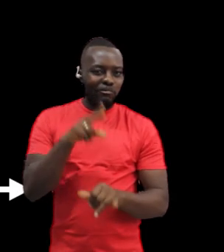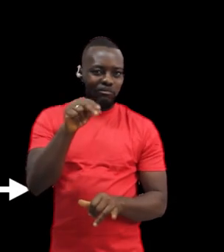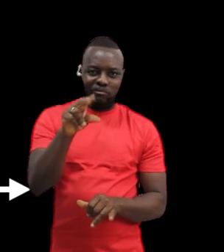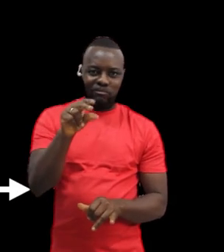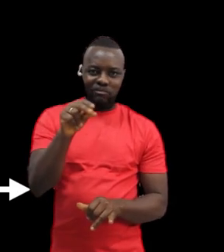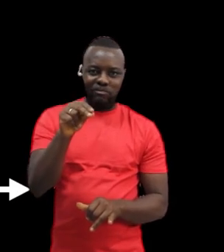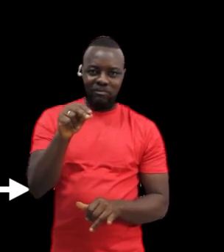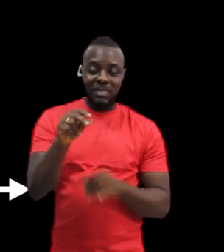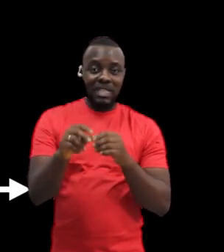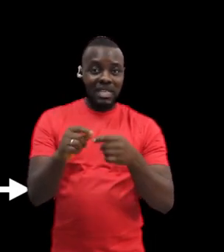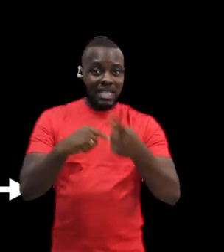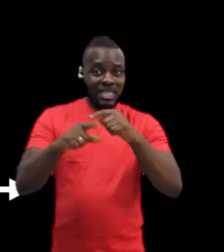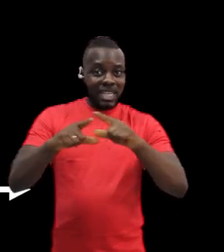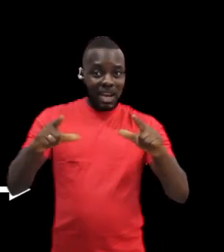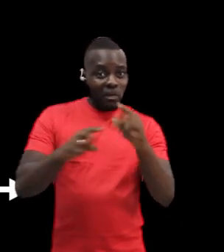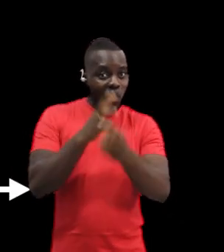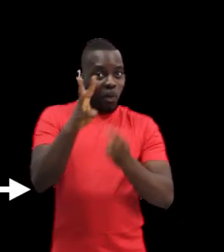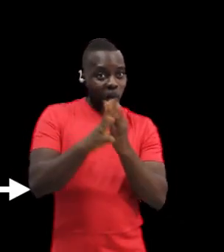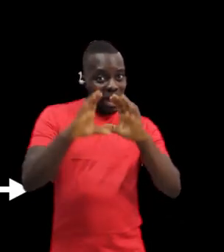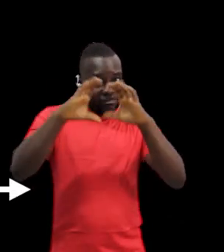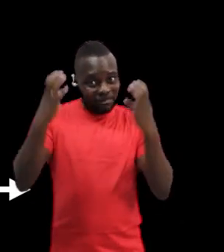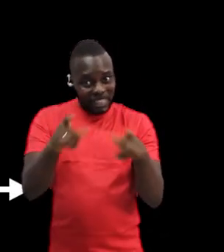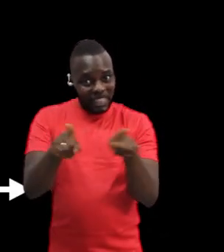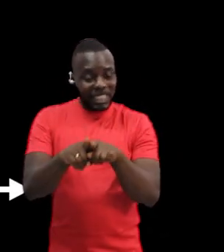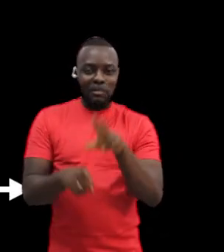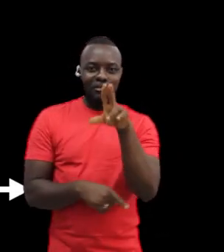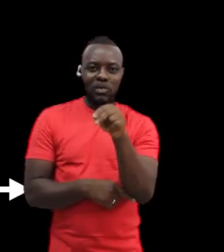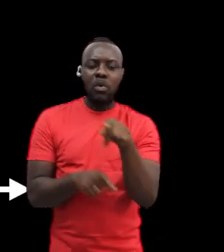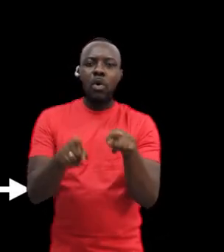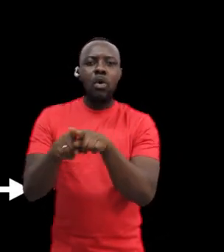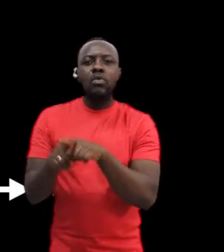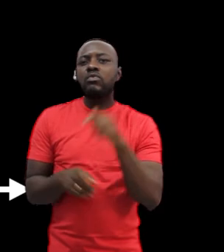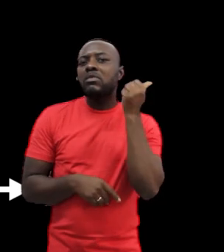Contrary to common belief, sign language is not an international language,